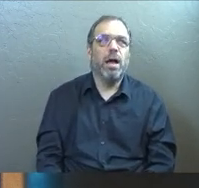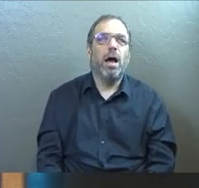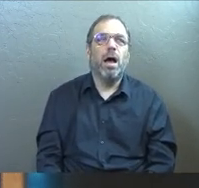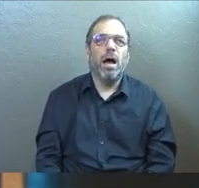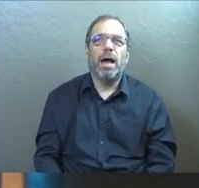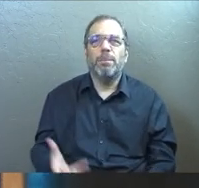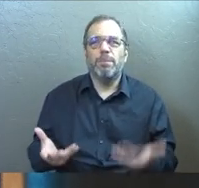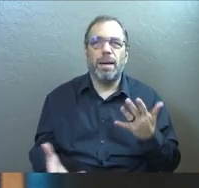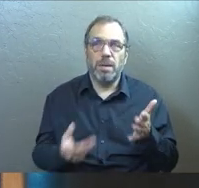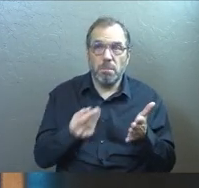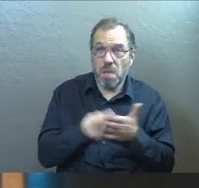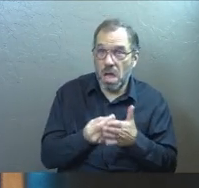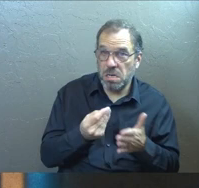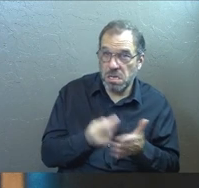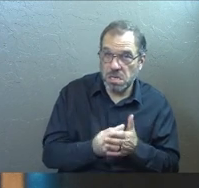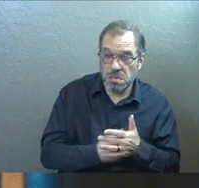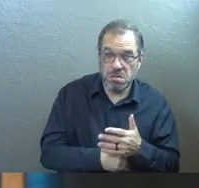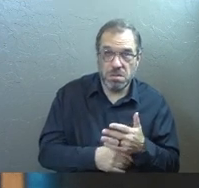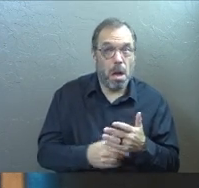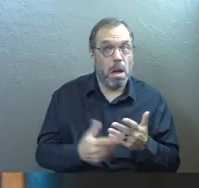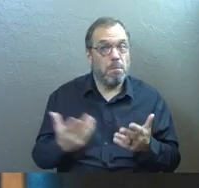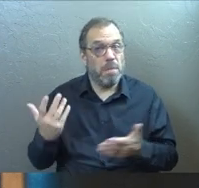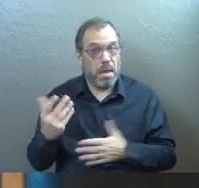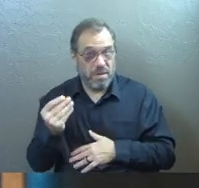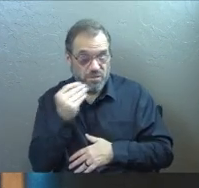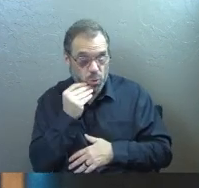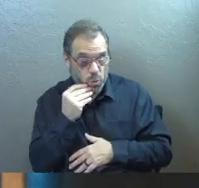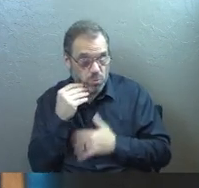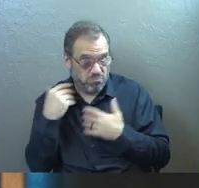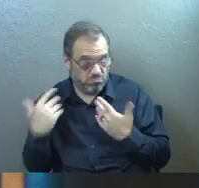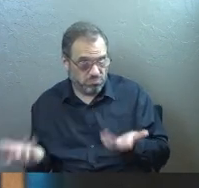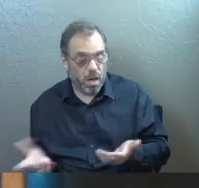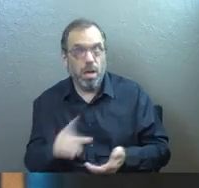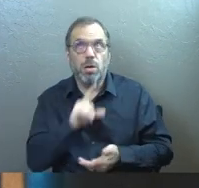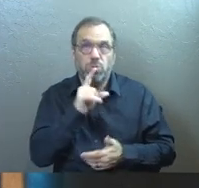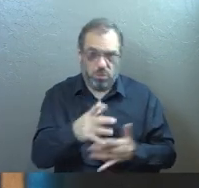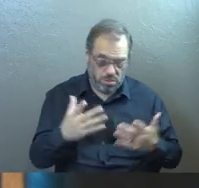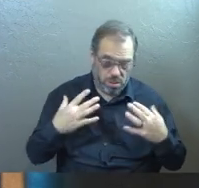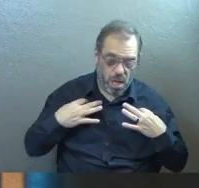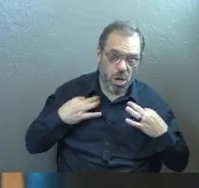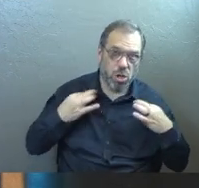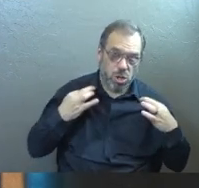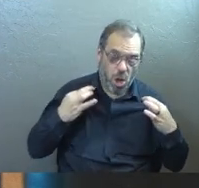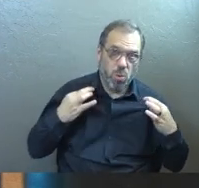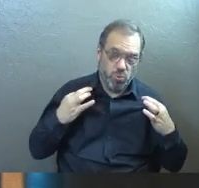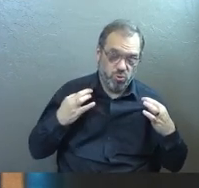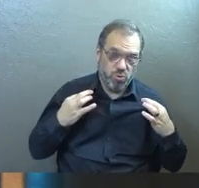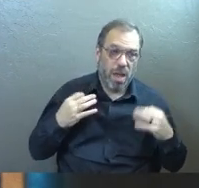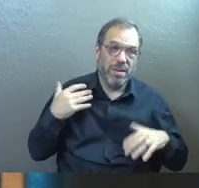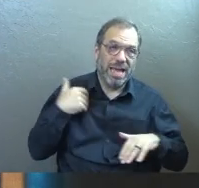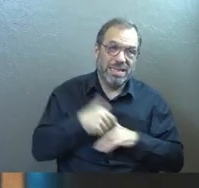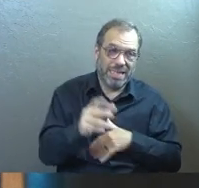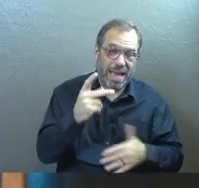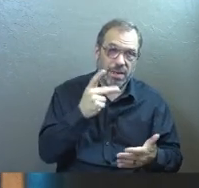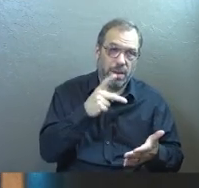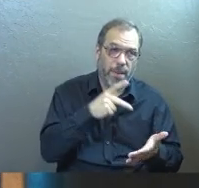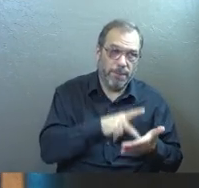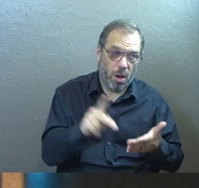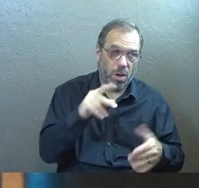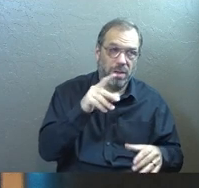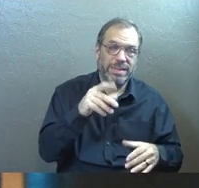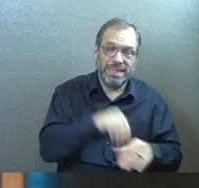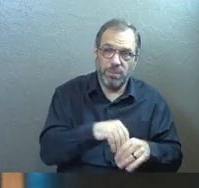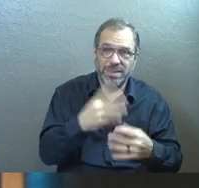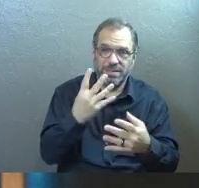It was probably money. Might've been some food, definitely clothing, but they sent it to him because they knew he was under